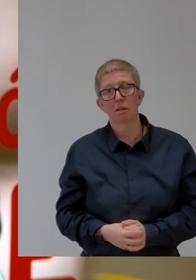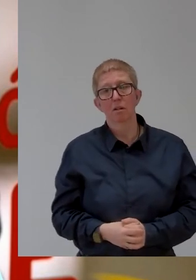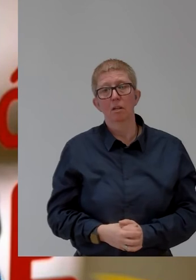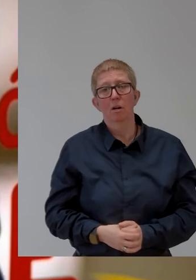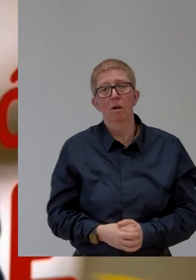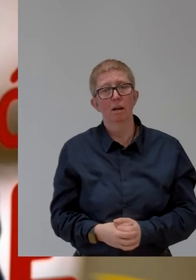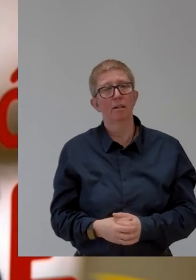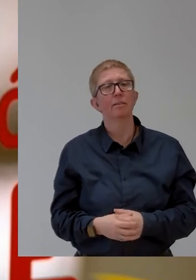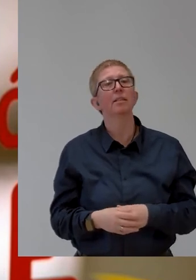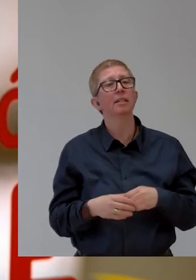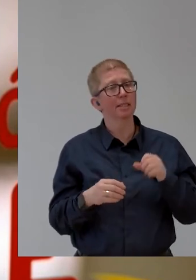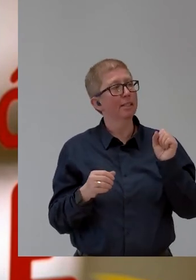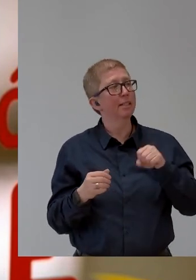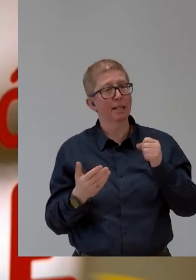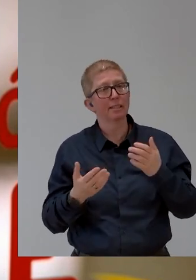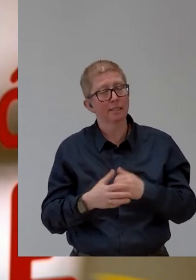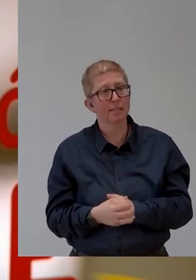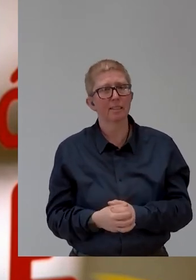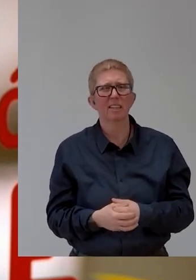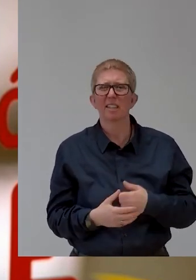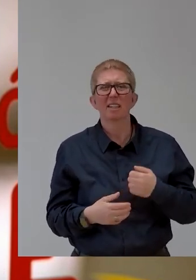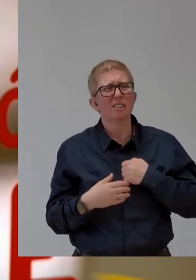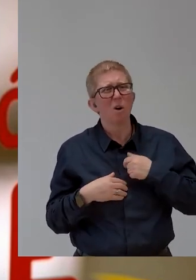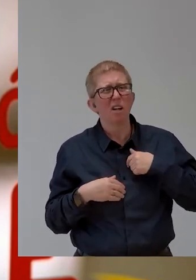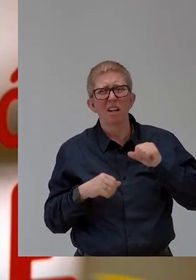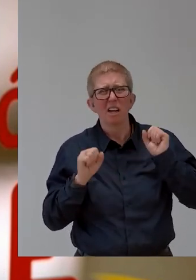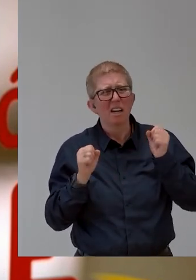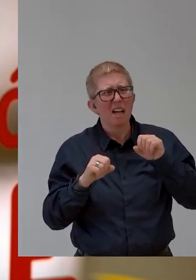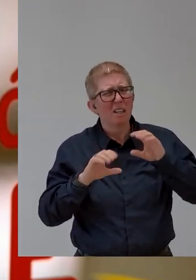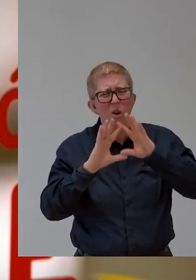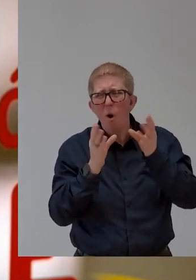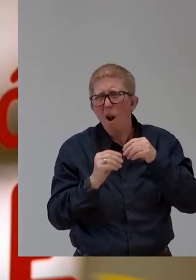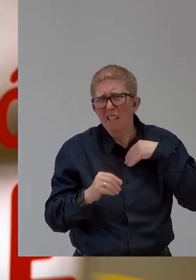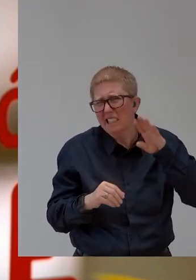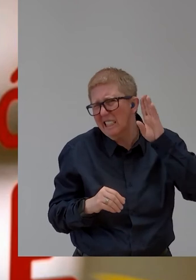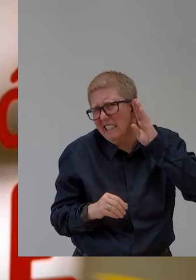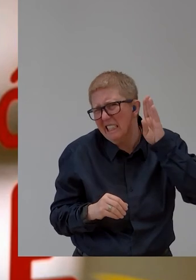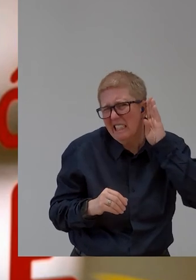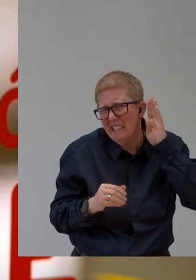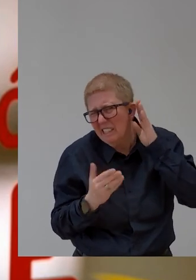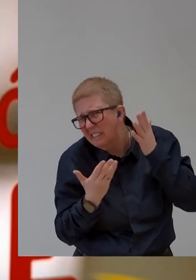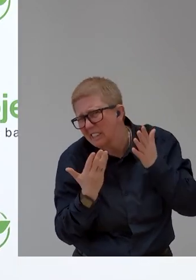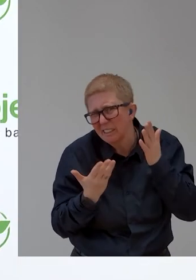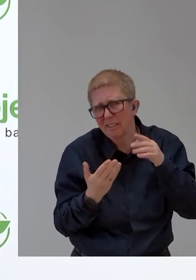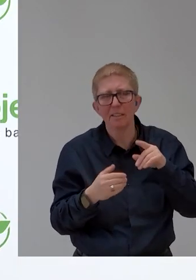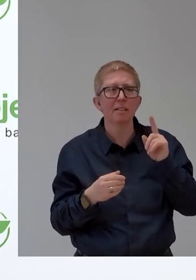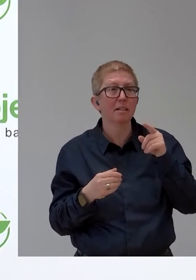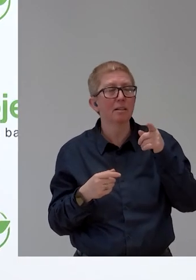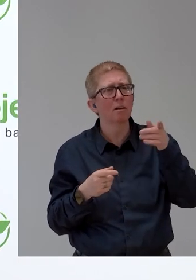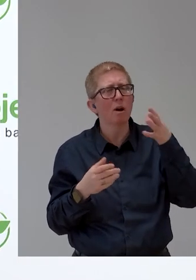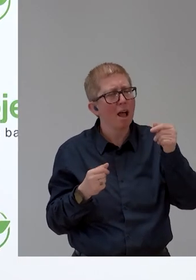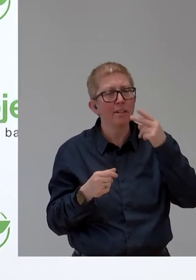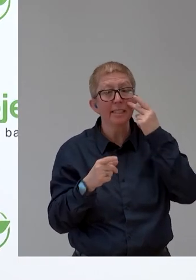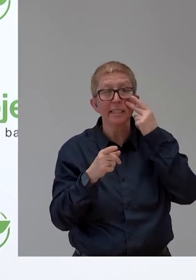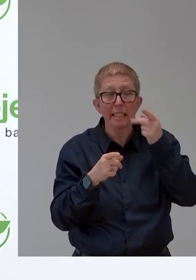Sorry, I didn't hear you the last part. Are there any takeaways? Is there anything that you learned from